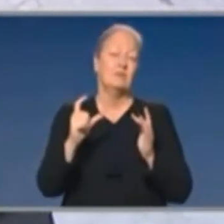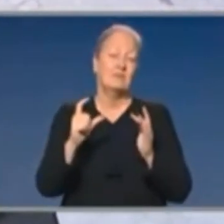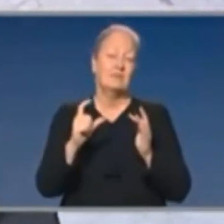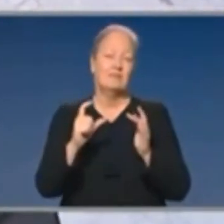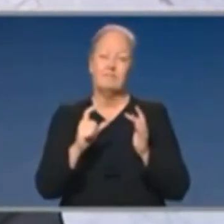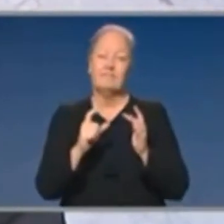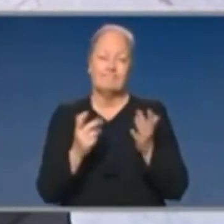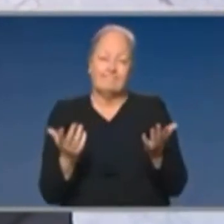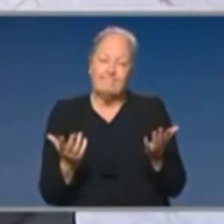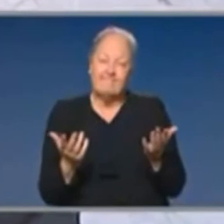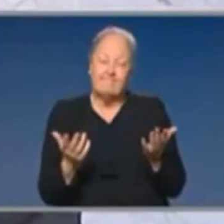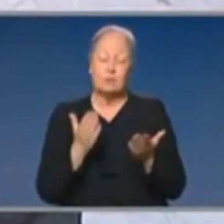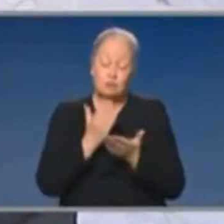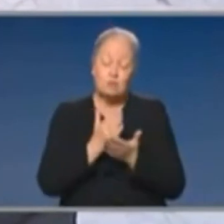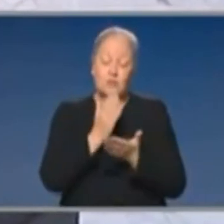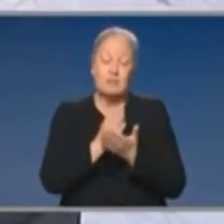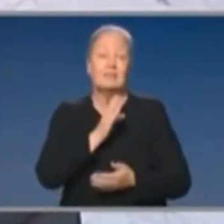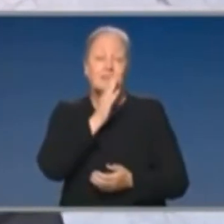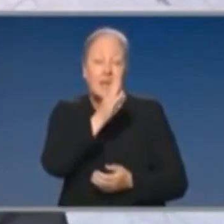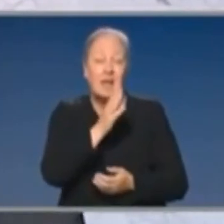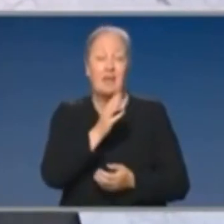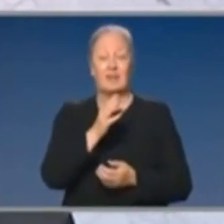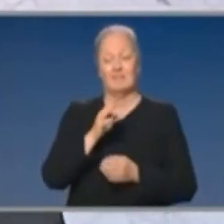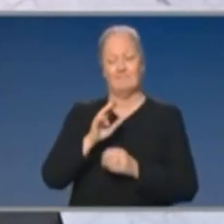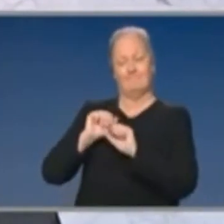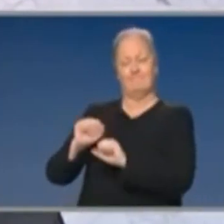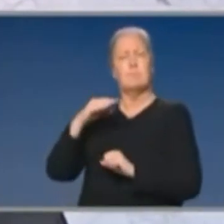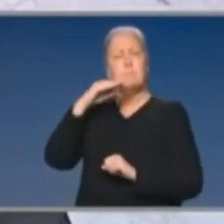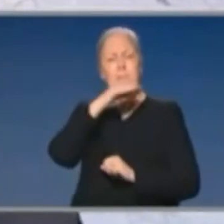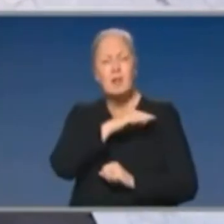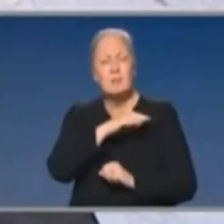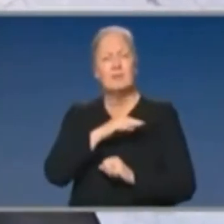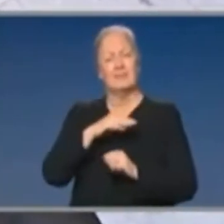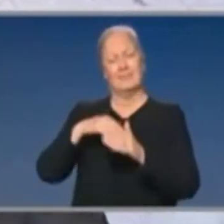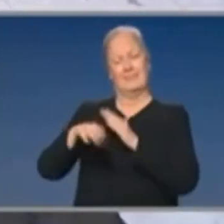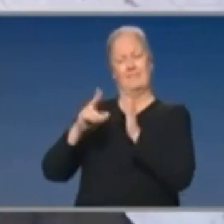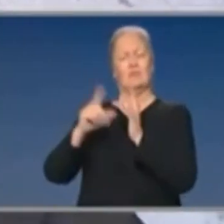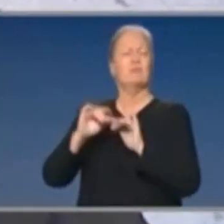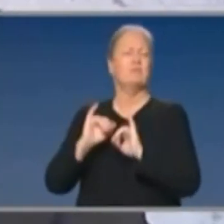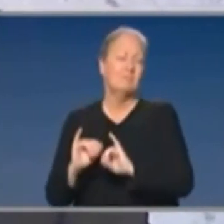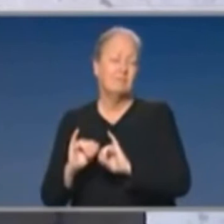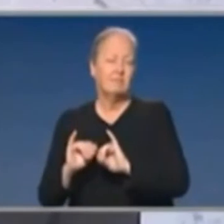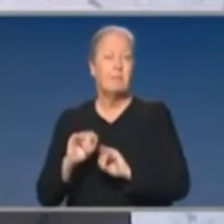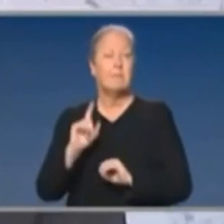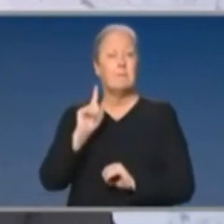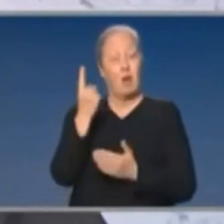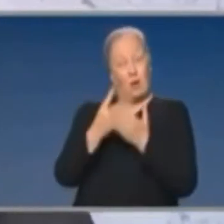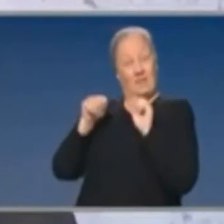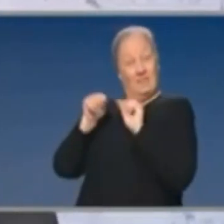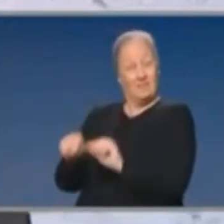much obviously and terribly sadly in Melbourne and Victoria more broadly. But there will be ripple effects